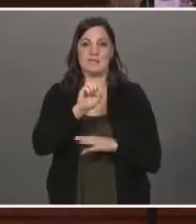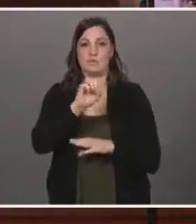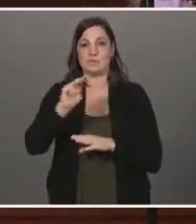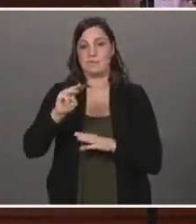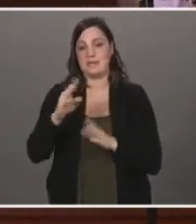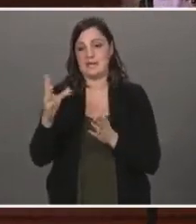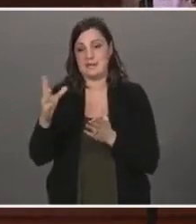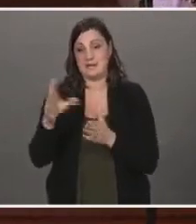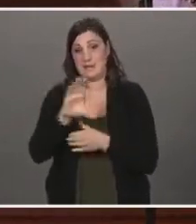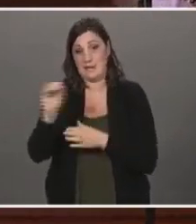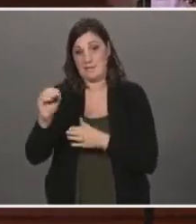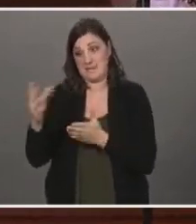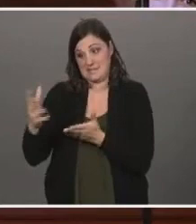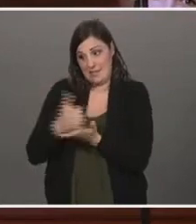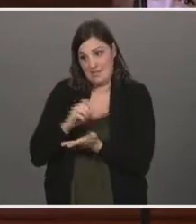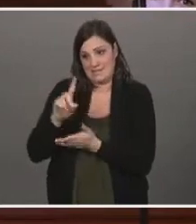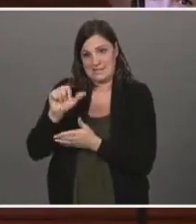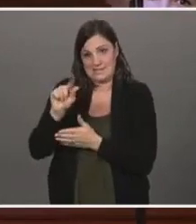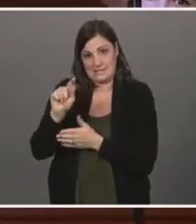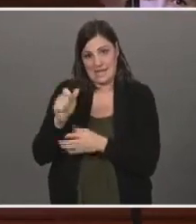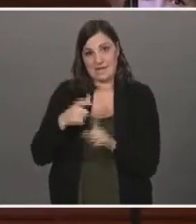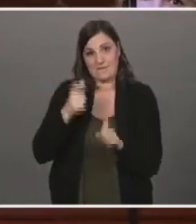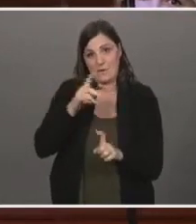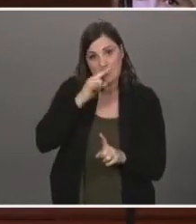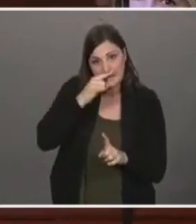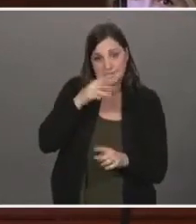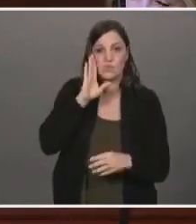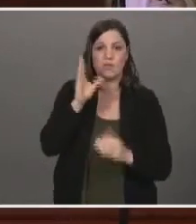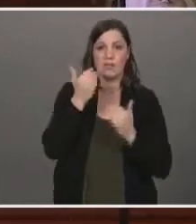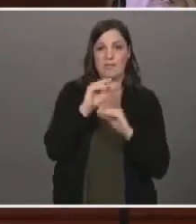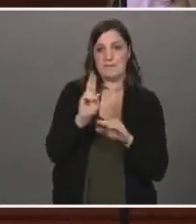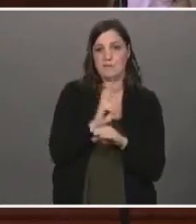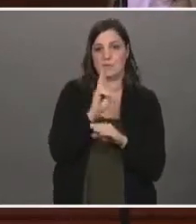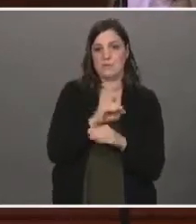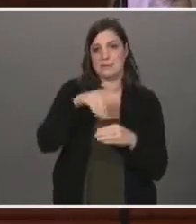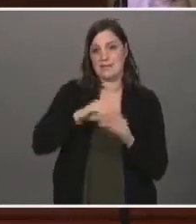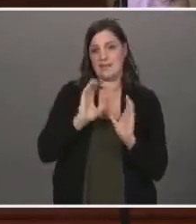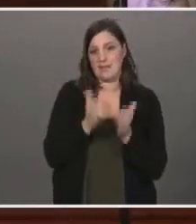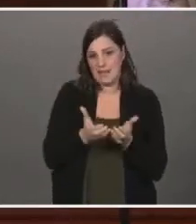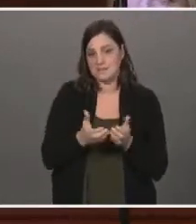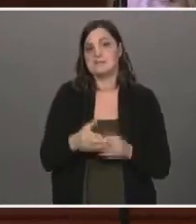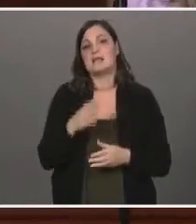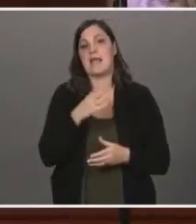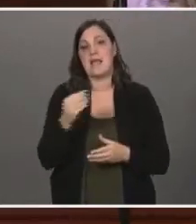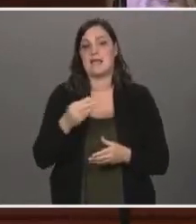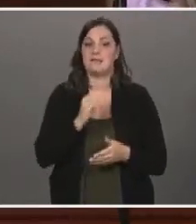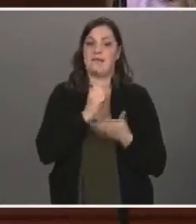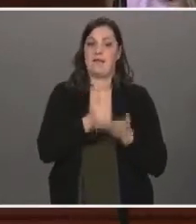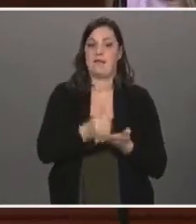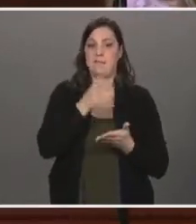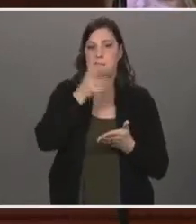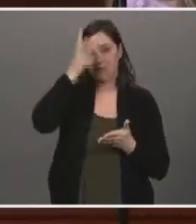from collecting data from our kids, limit the use of cell phones in the classroom, and empower parents to reduce this toxic technology in our homes.